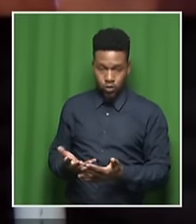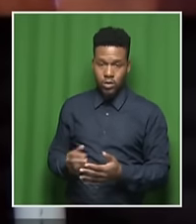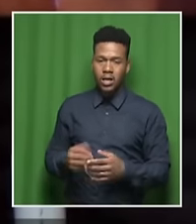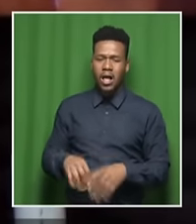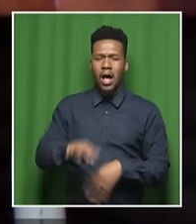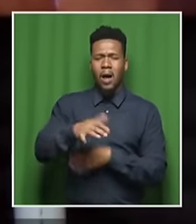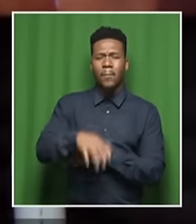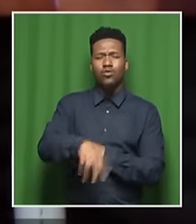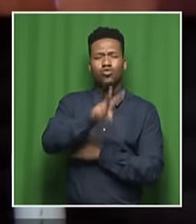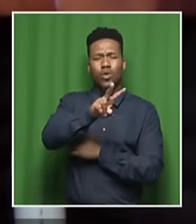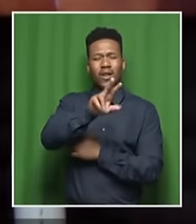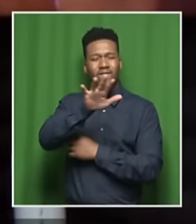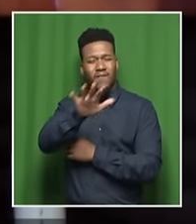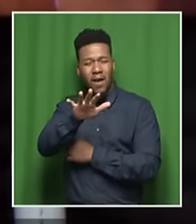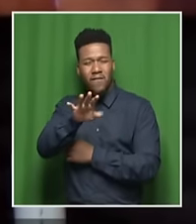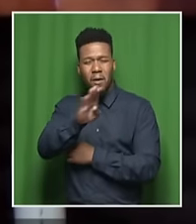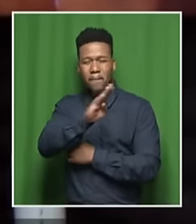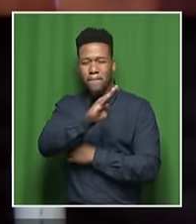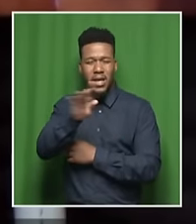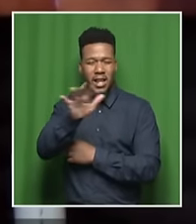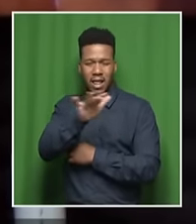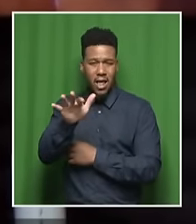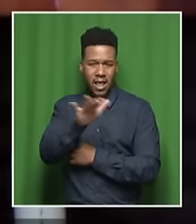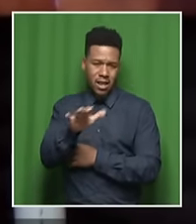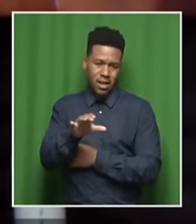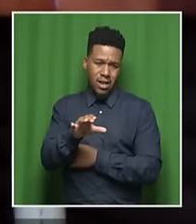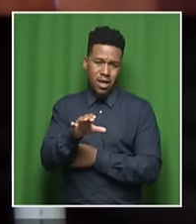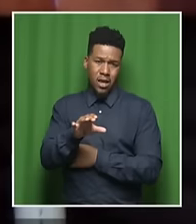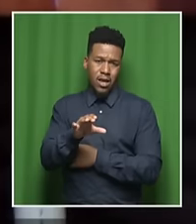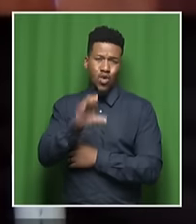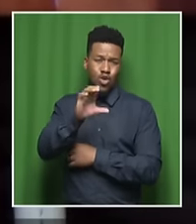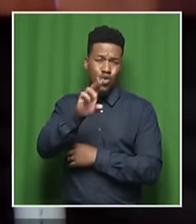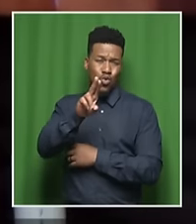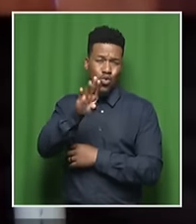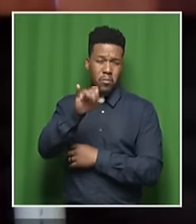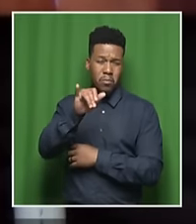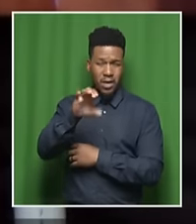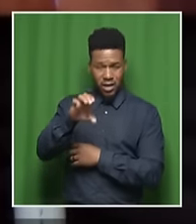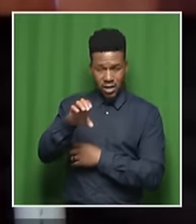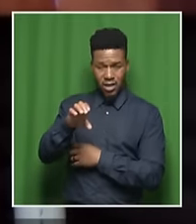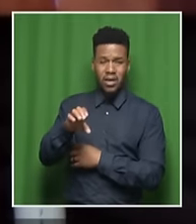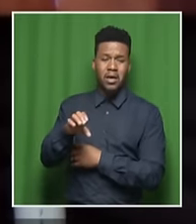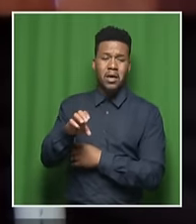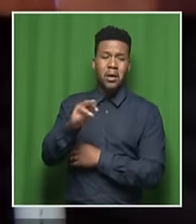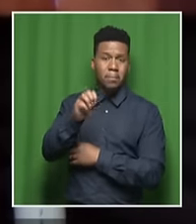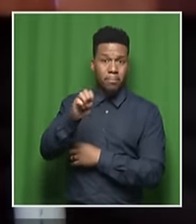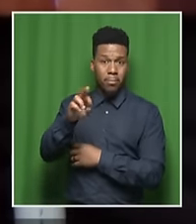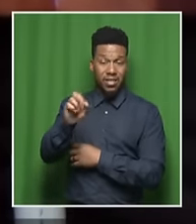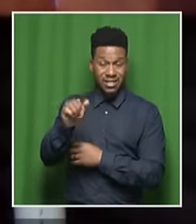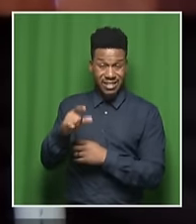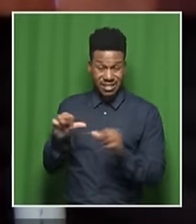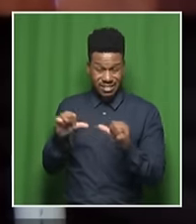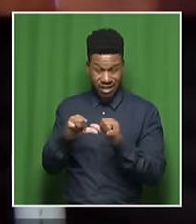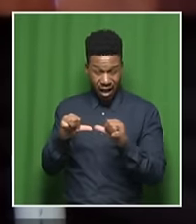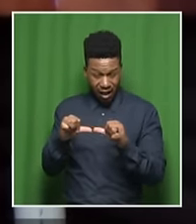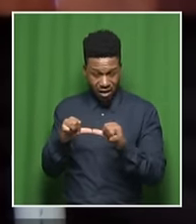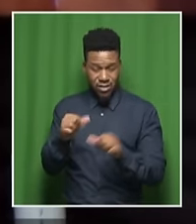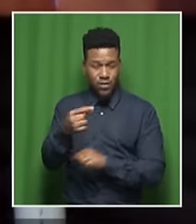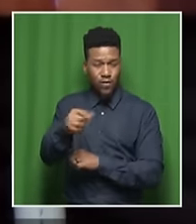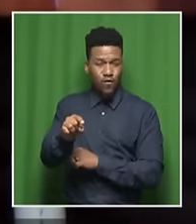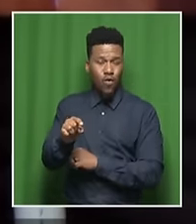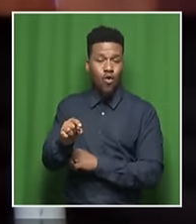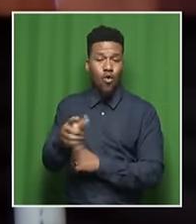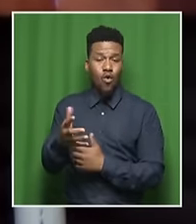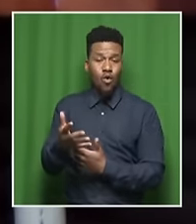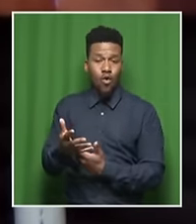billion cubic meters per annum. That's the size of the economy, of the economy for new water,